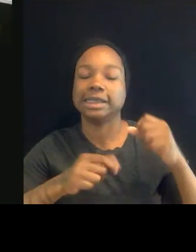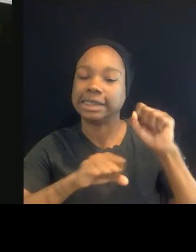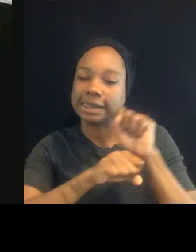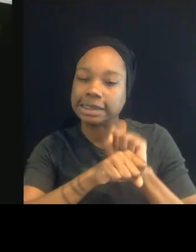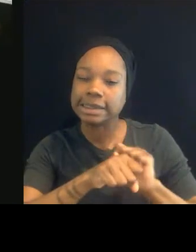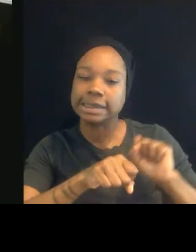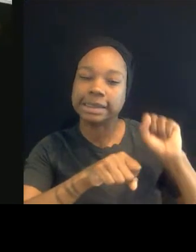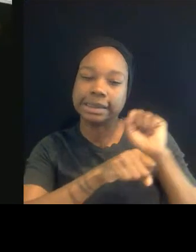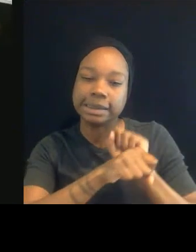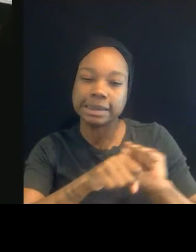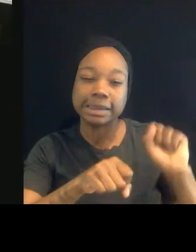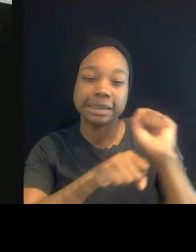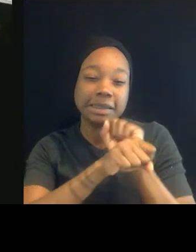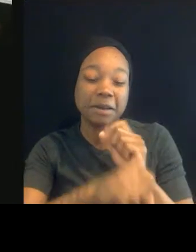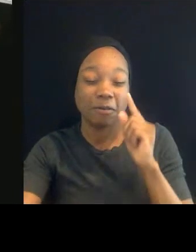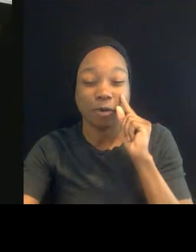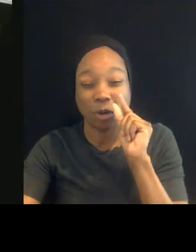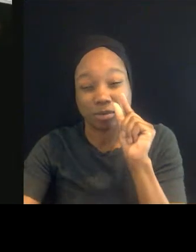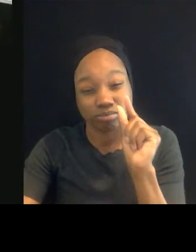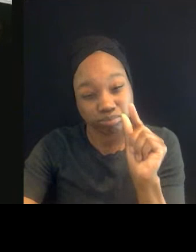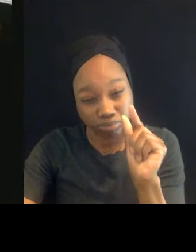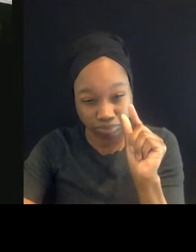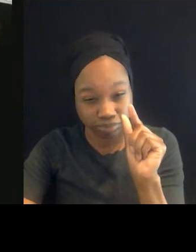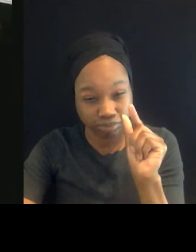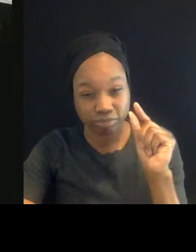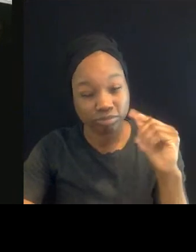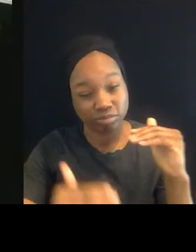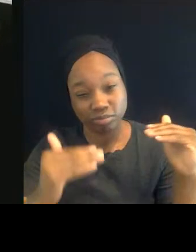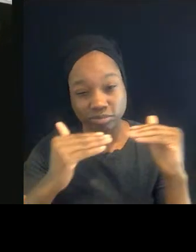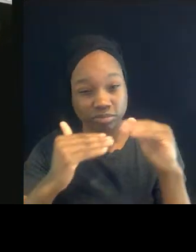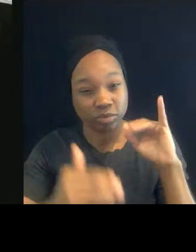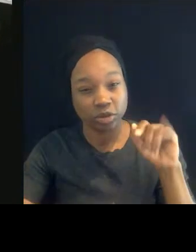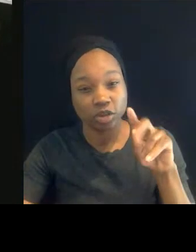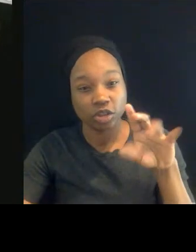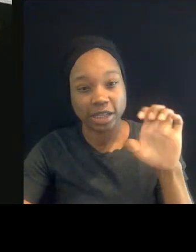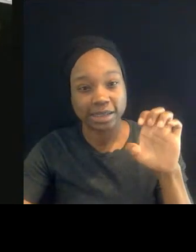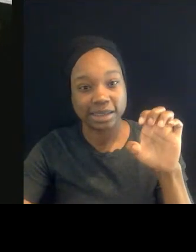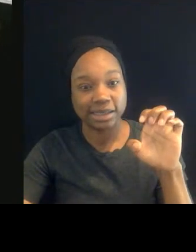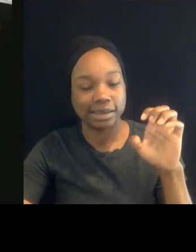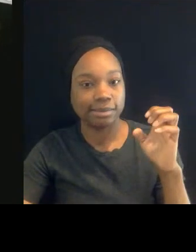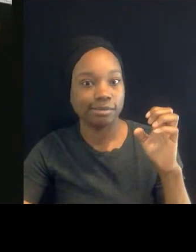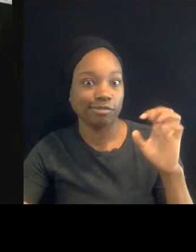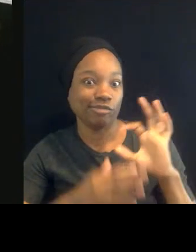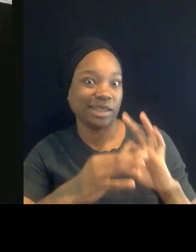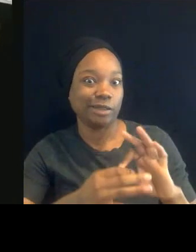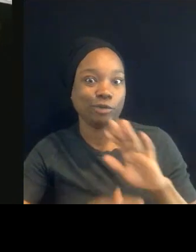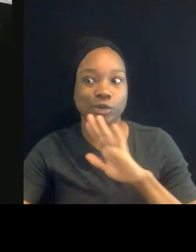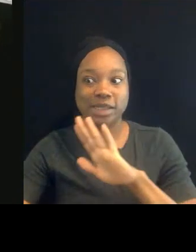to the conviction, if you want to even call that some semblance of justice.